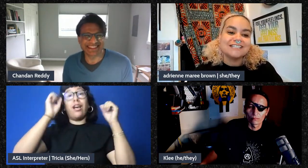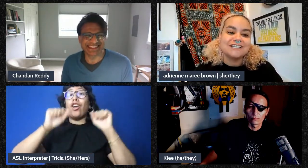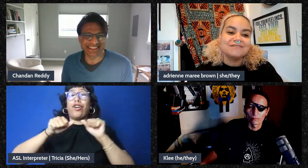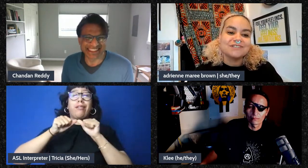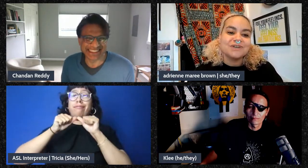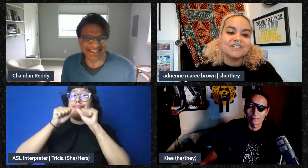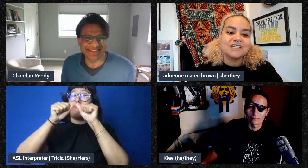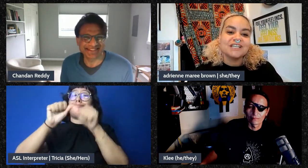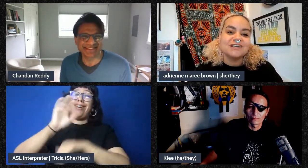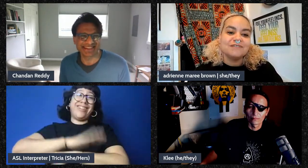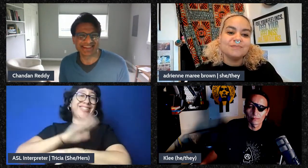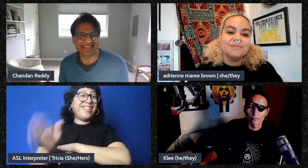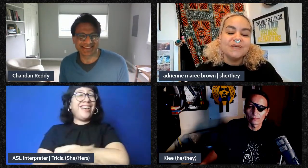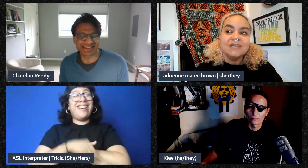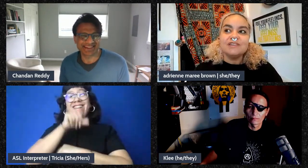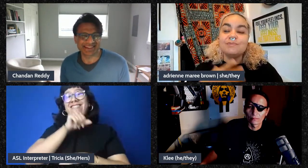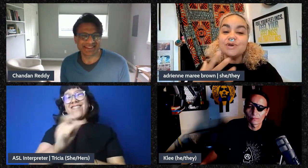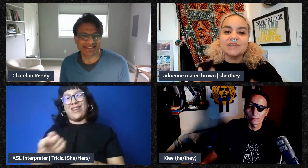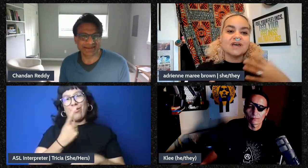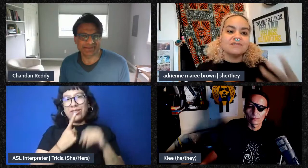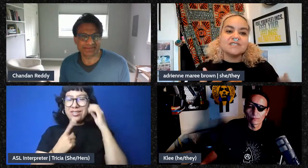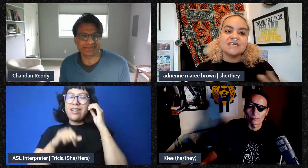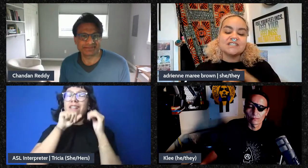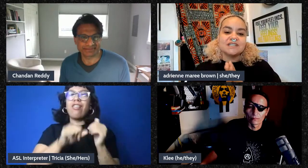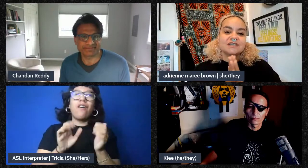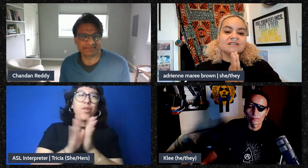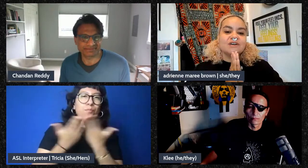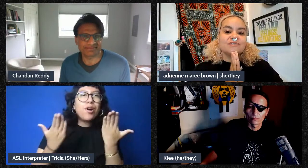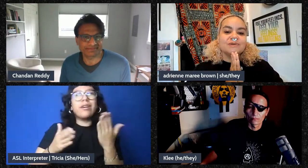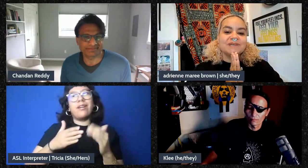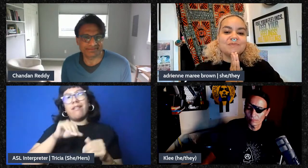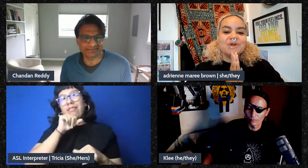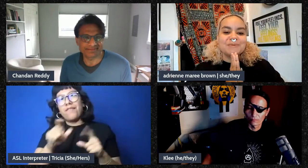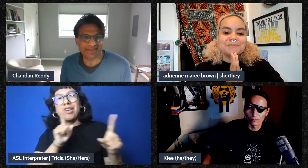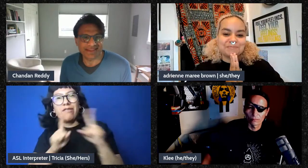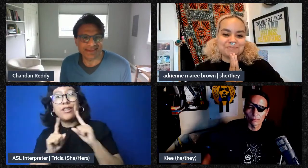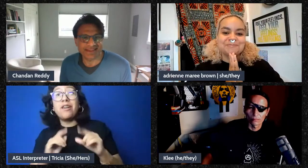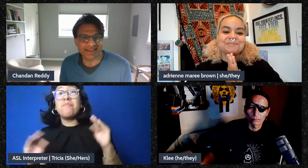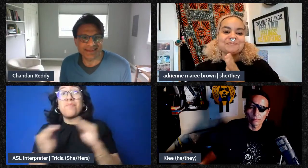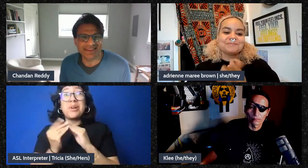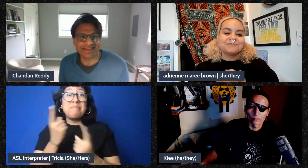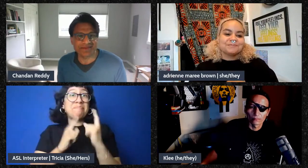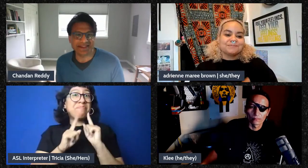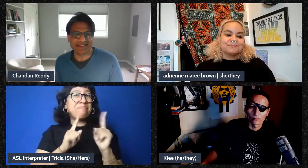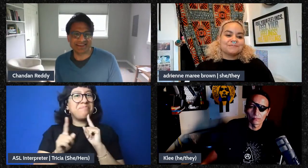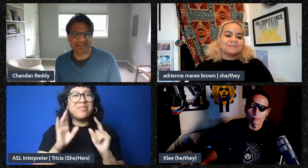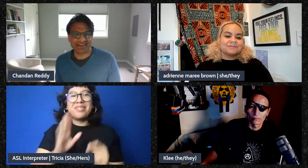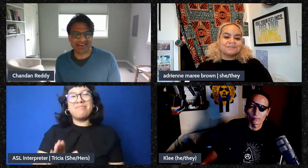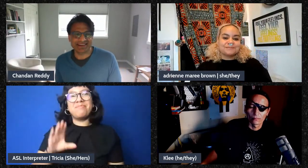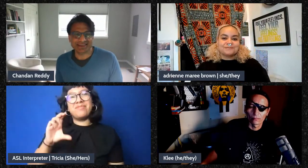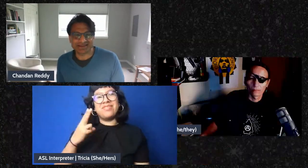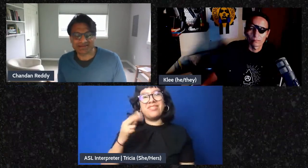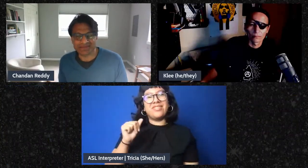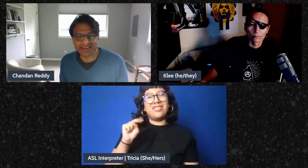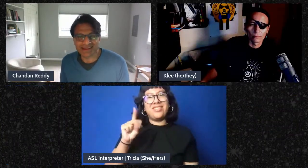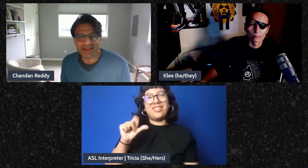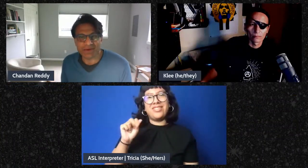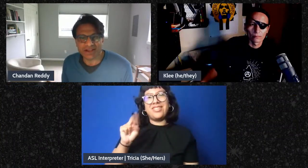all day because I love this question and I love the book and the conversation and hopefully we get more. Thanks so much, Adrian.